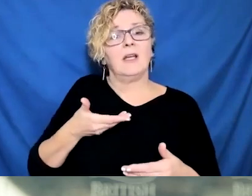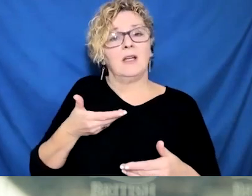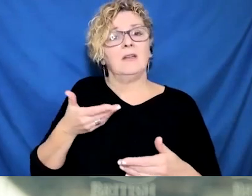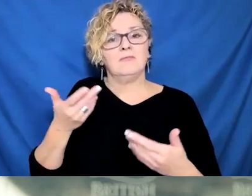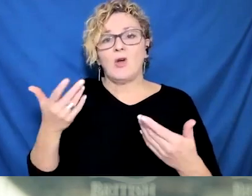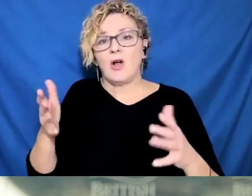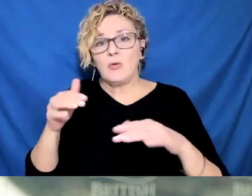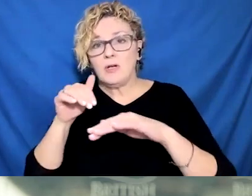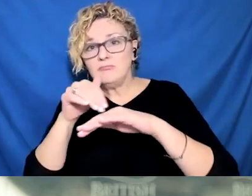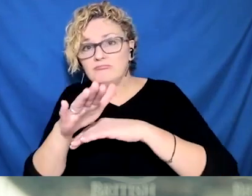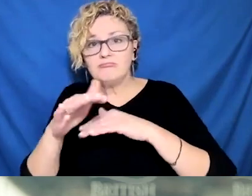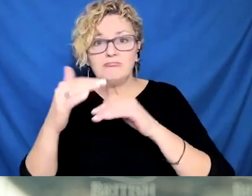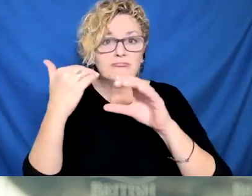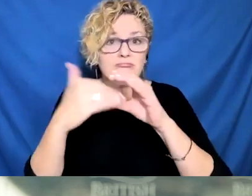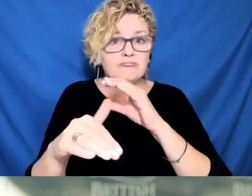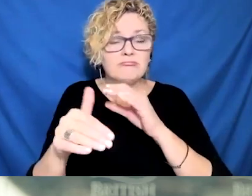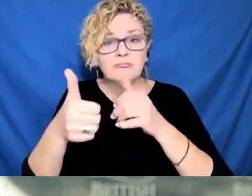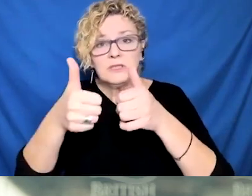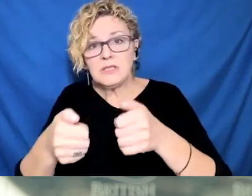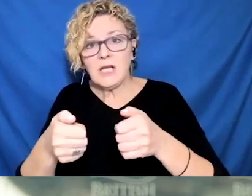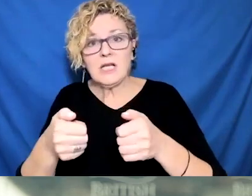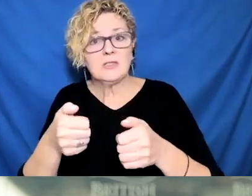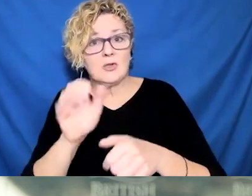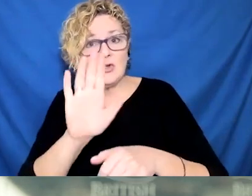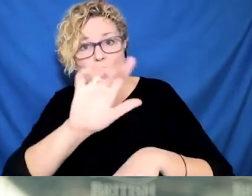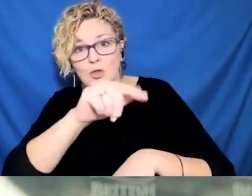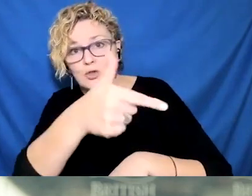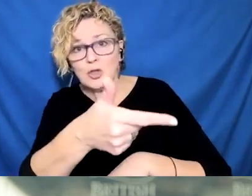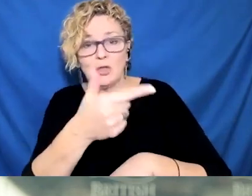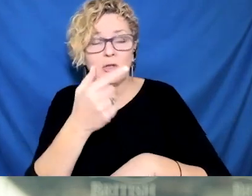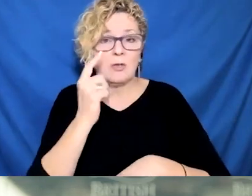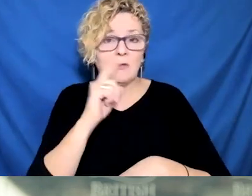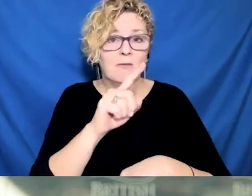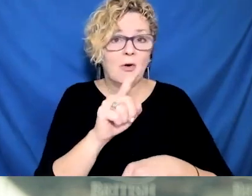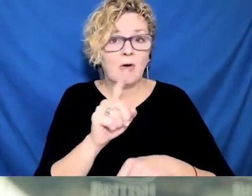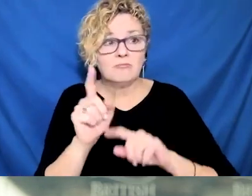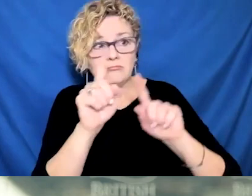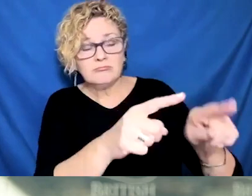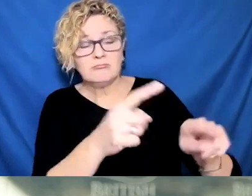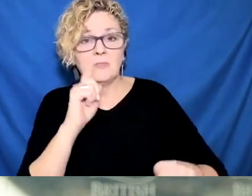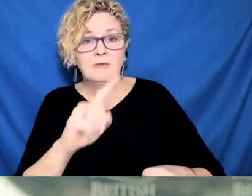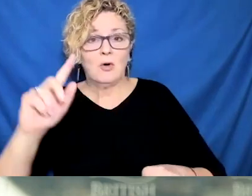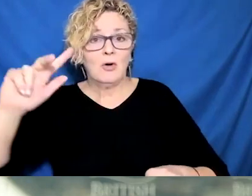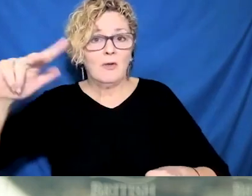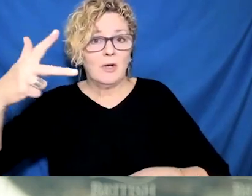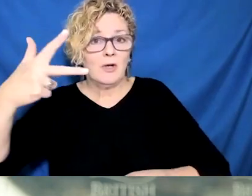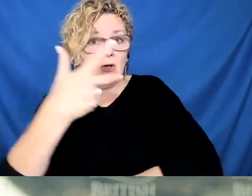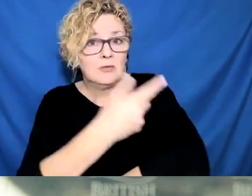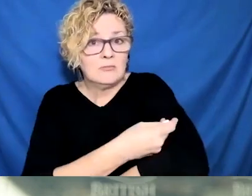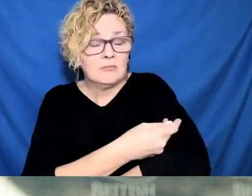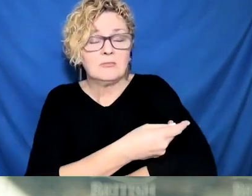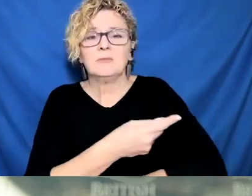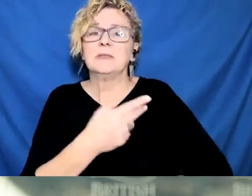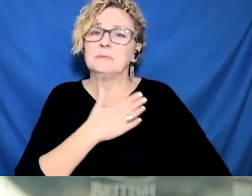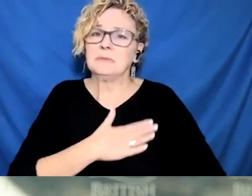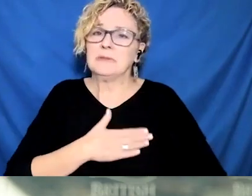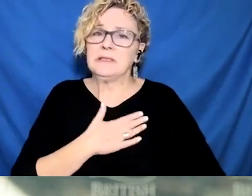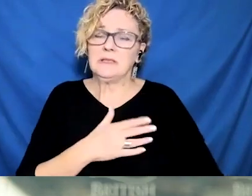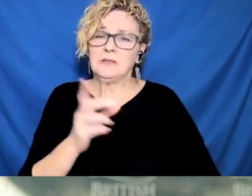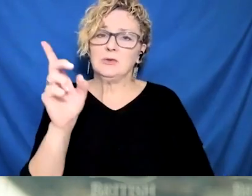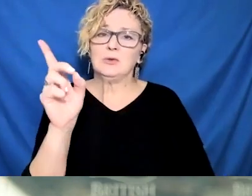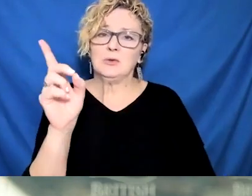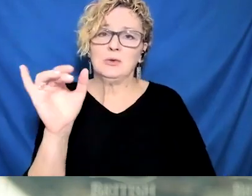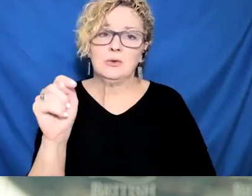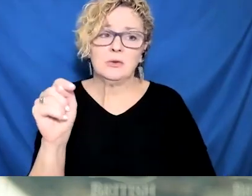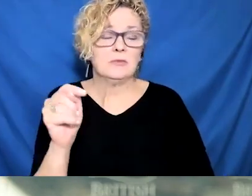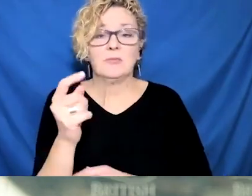received. 558,000 of the current inventory are not suitable for deployment, for takeaway or personal use. They require special